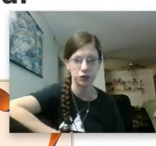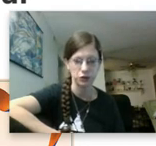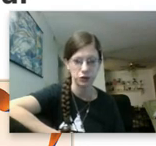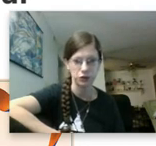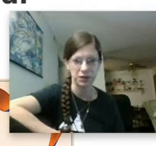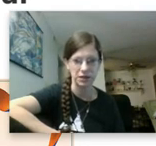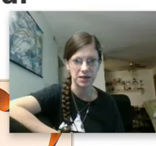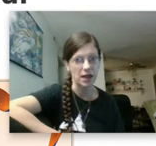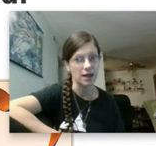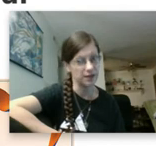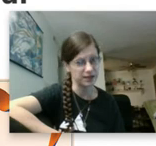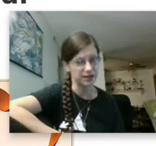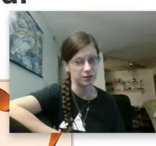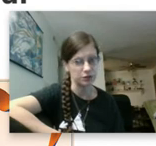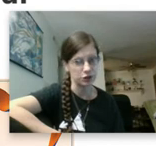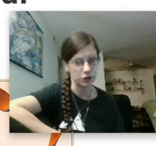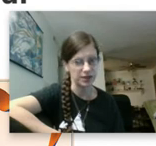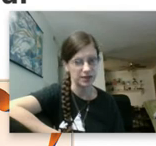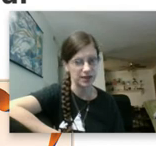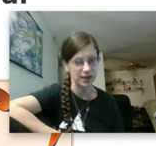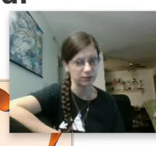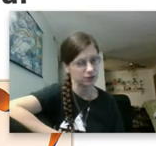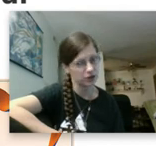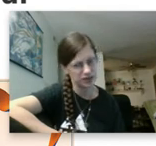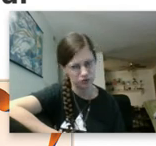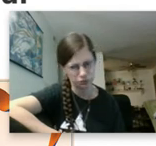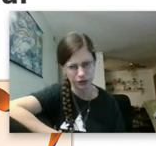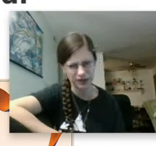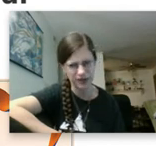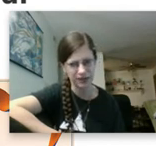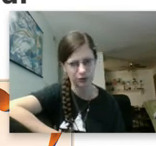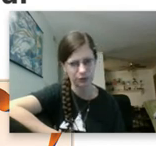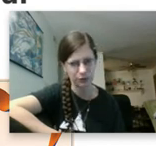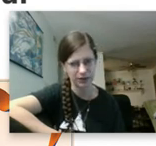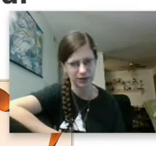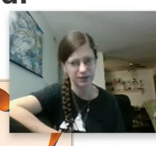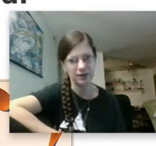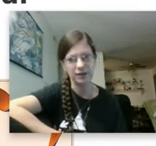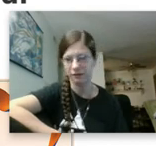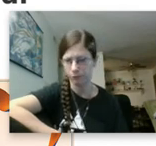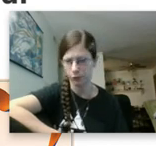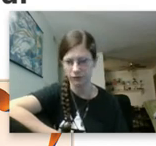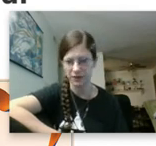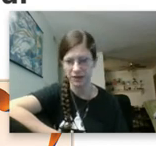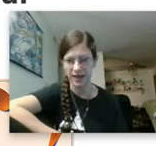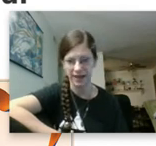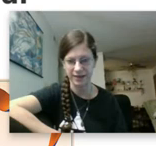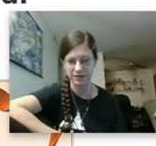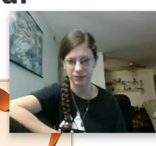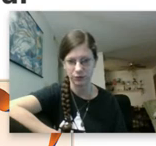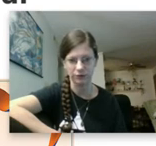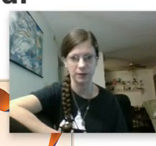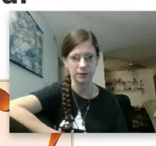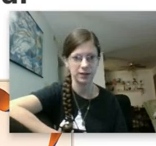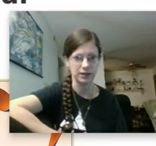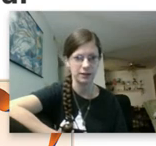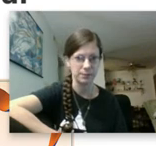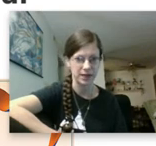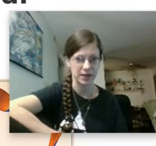overturned, they need to be shut down. It's really the only way. They've proven that